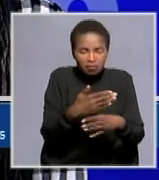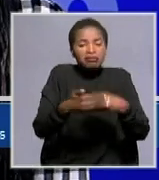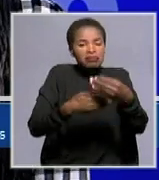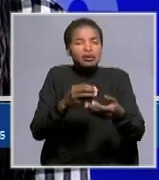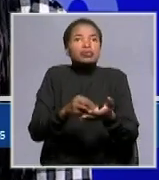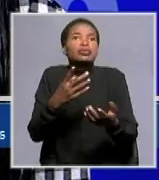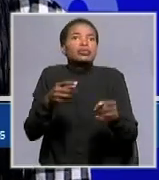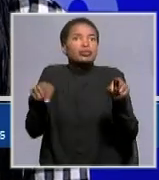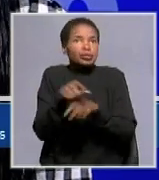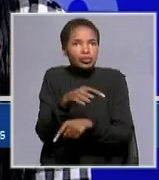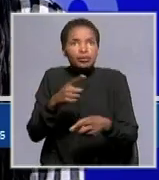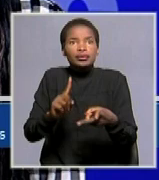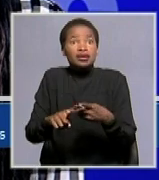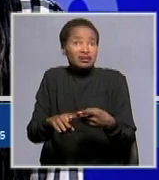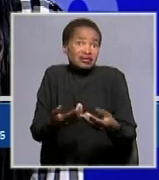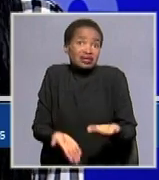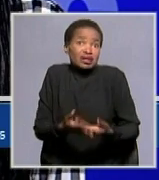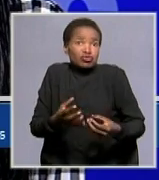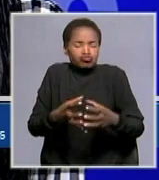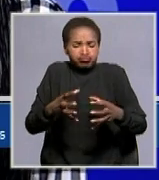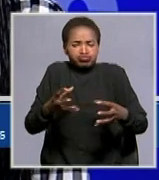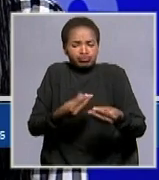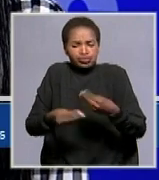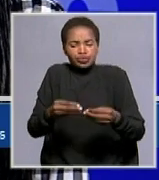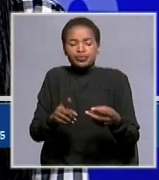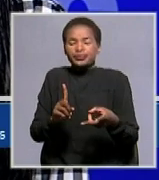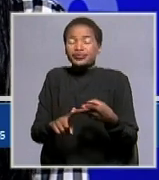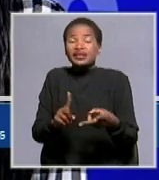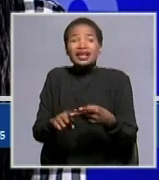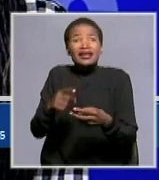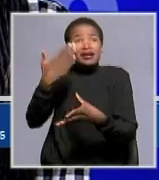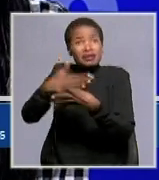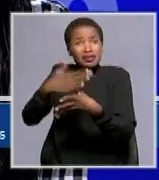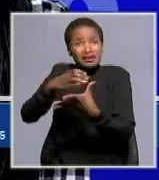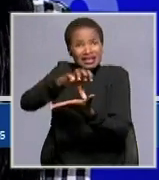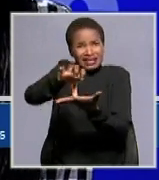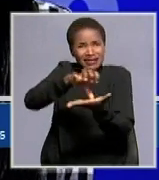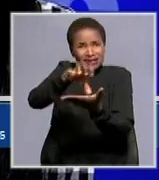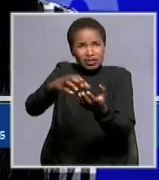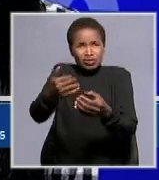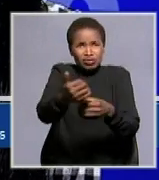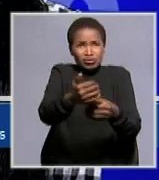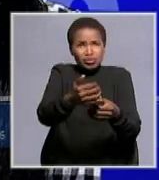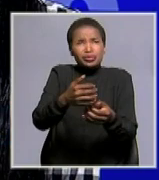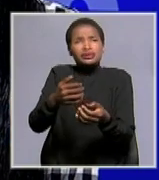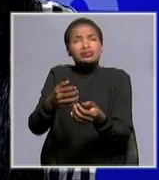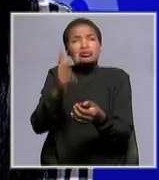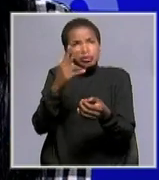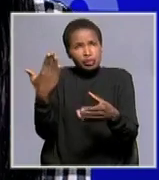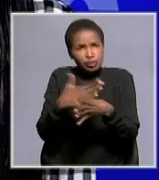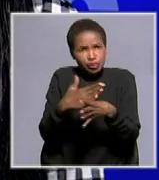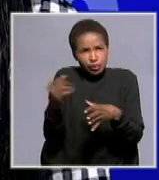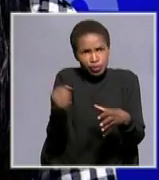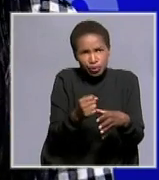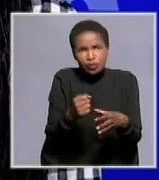have the economic opportunities for example for new jobs will be created obviously so there will